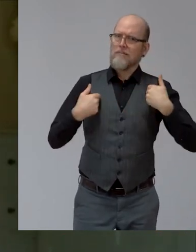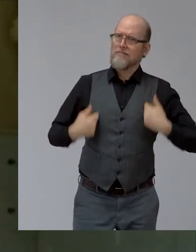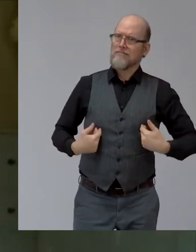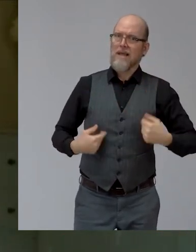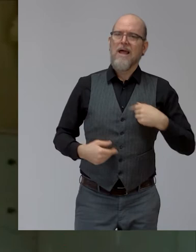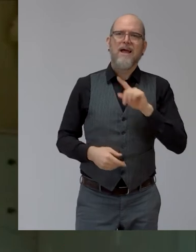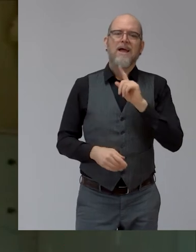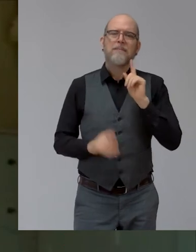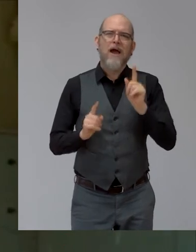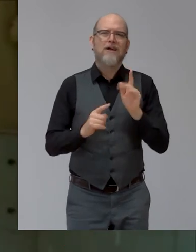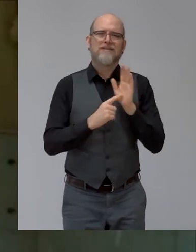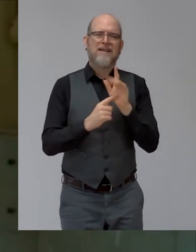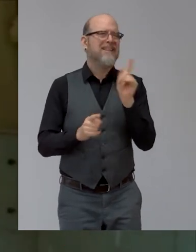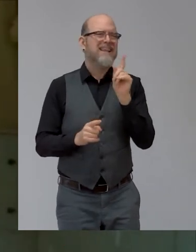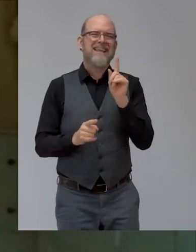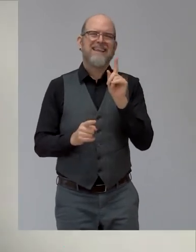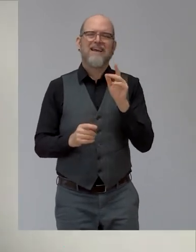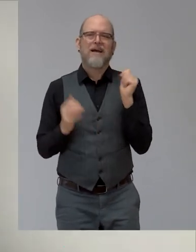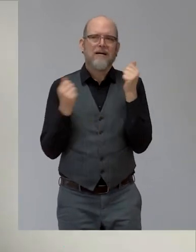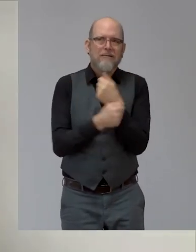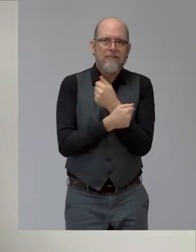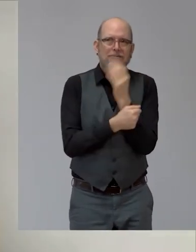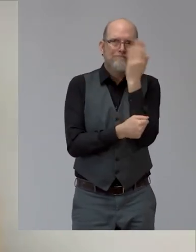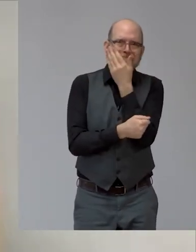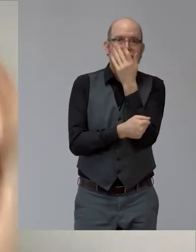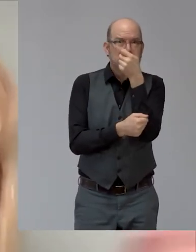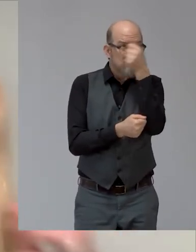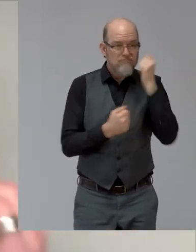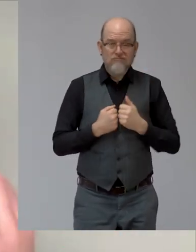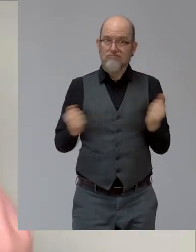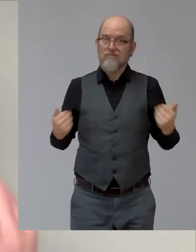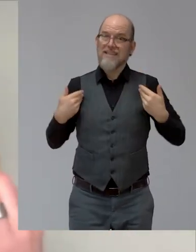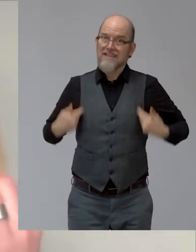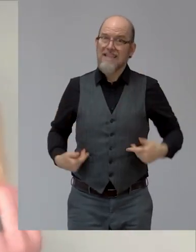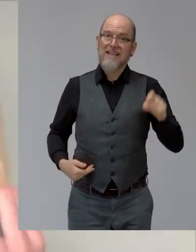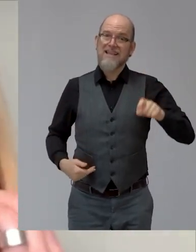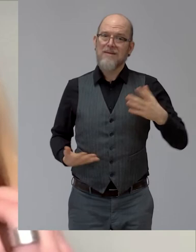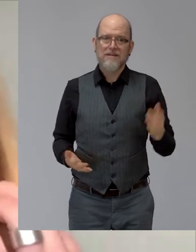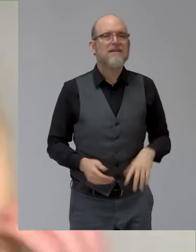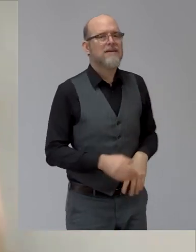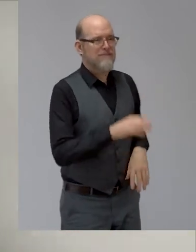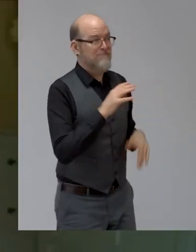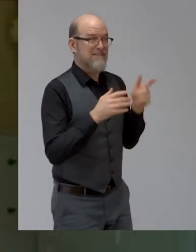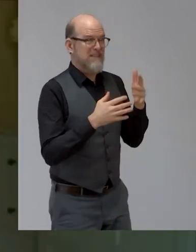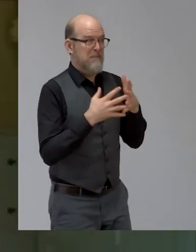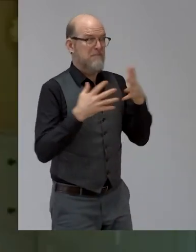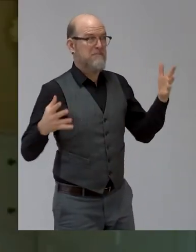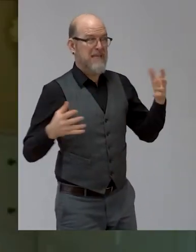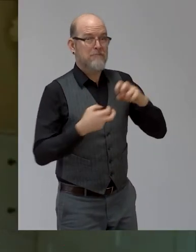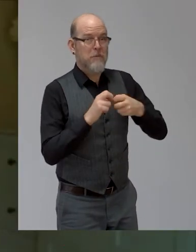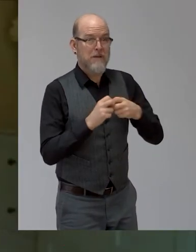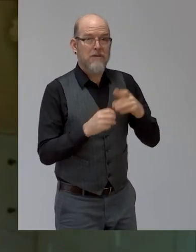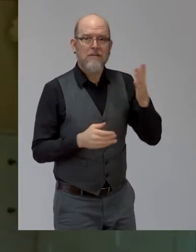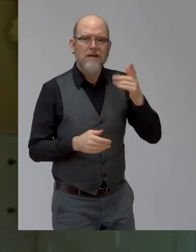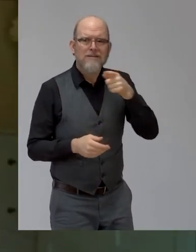ugly, bald guy that happens now to be an ugly. I to say your biggest problem is you've got no hair. I'm married to a man who has no hair. So, but it's not a problem. I mean,